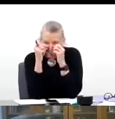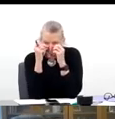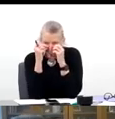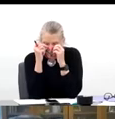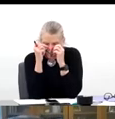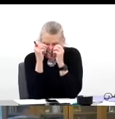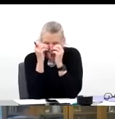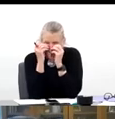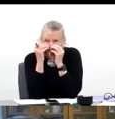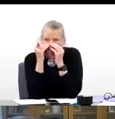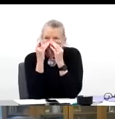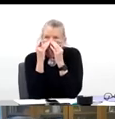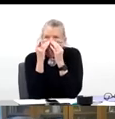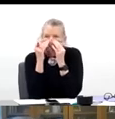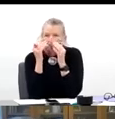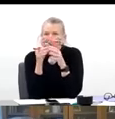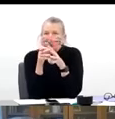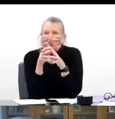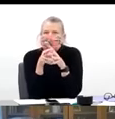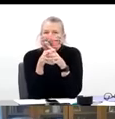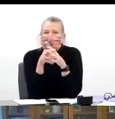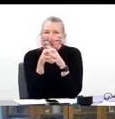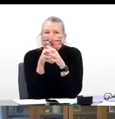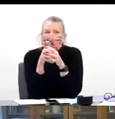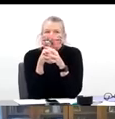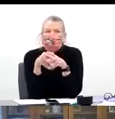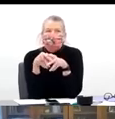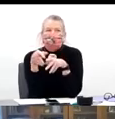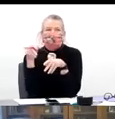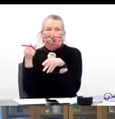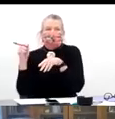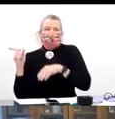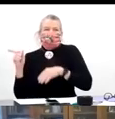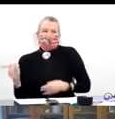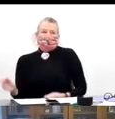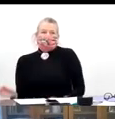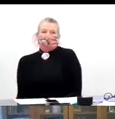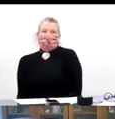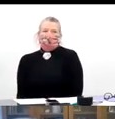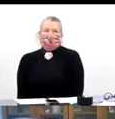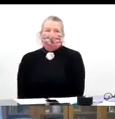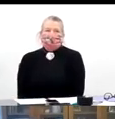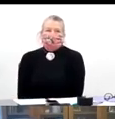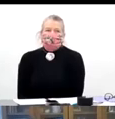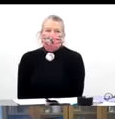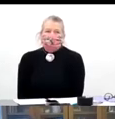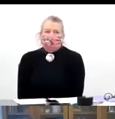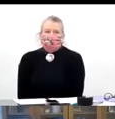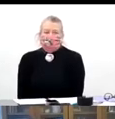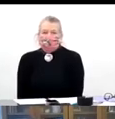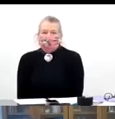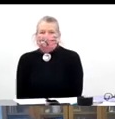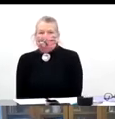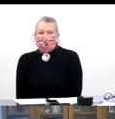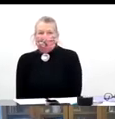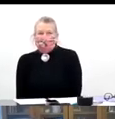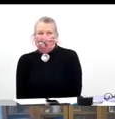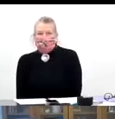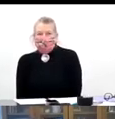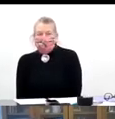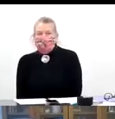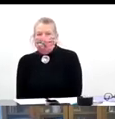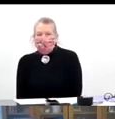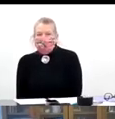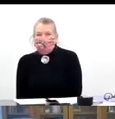encouraging everyone to, to please do their part, do their part to keep themselves safe, safe, keep their families safe and keep their neighbors